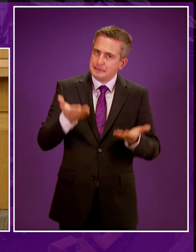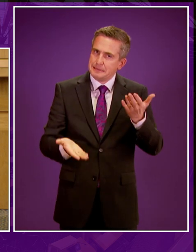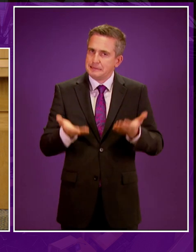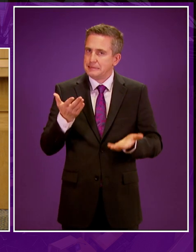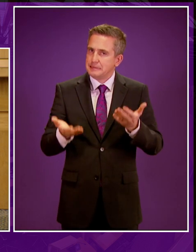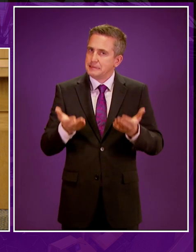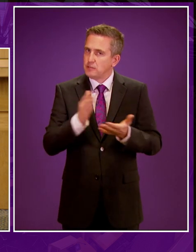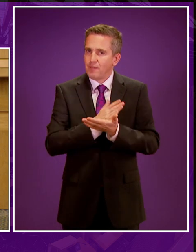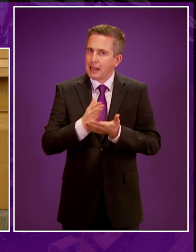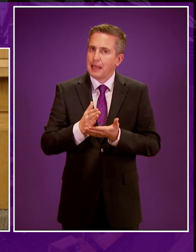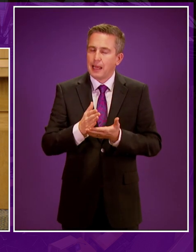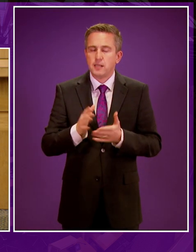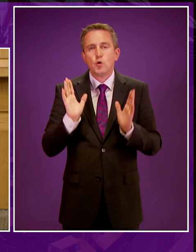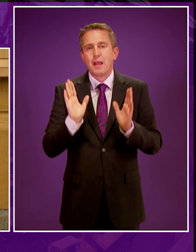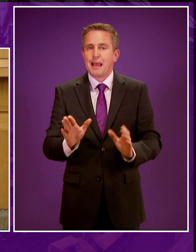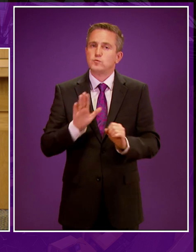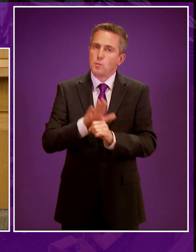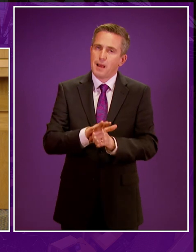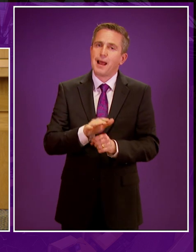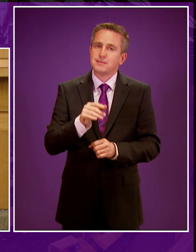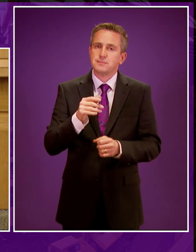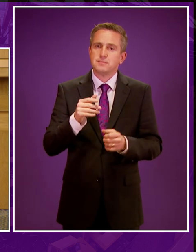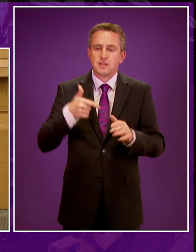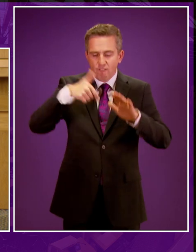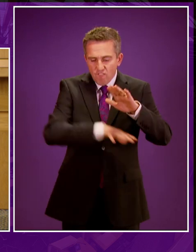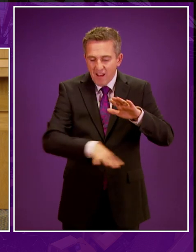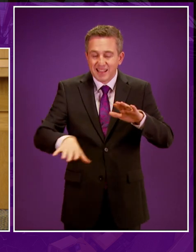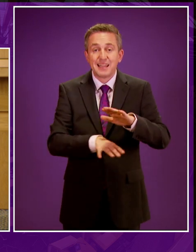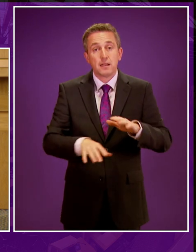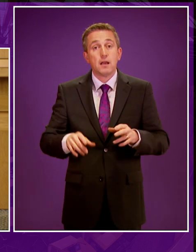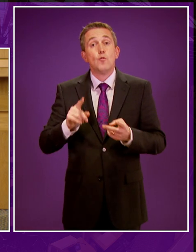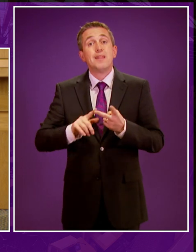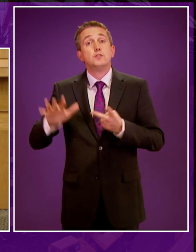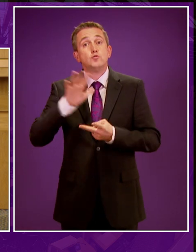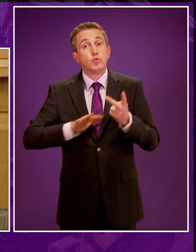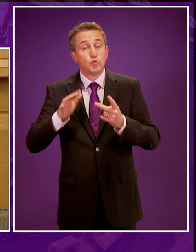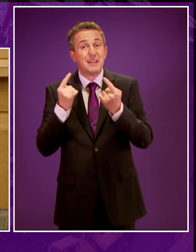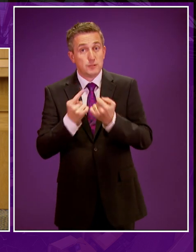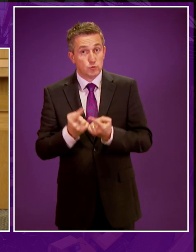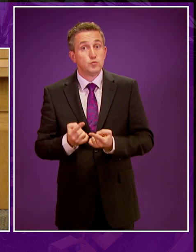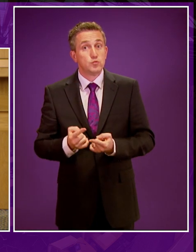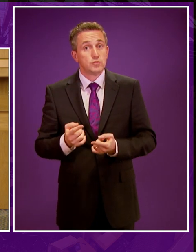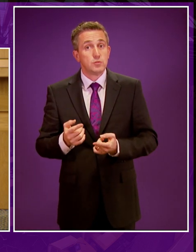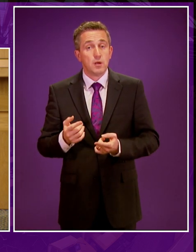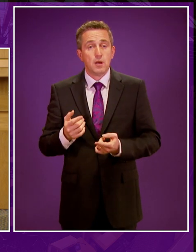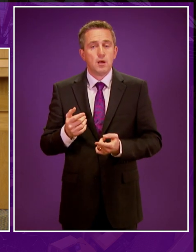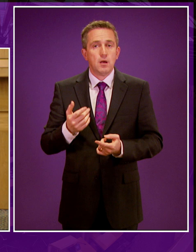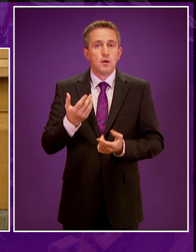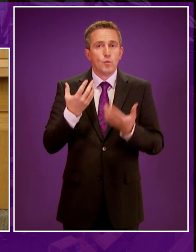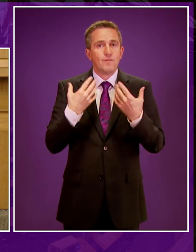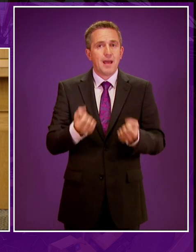the only appropriate approach. In relation to the social impacts, I think we had testimony and insights from